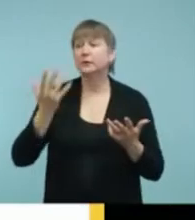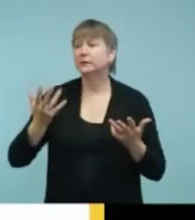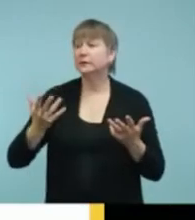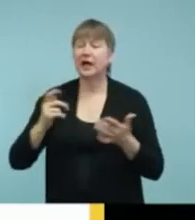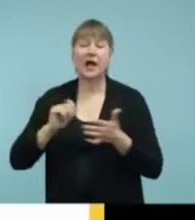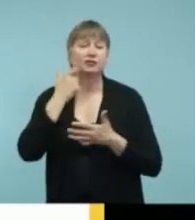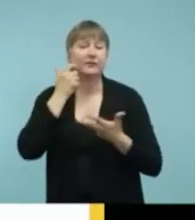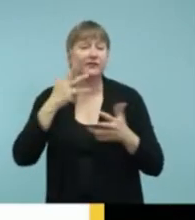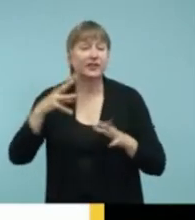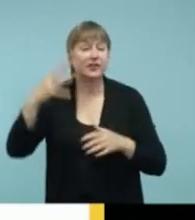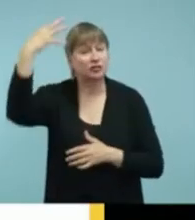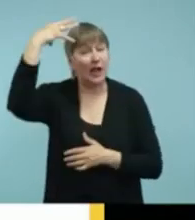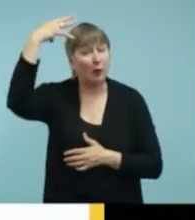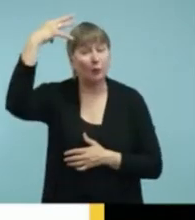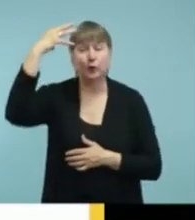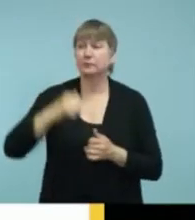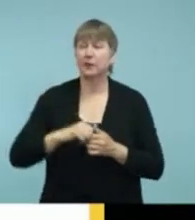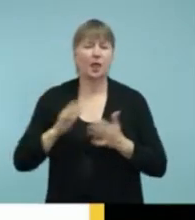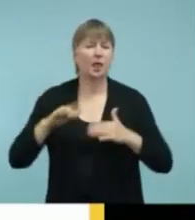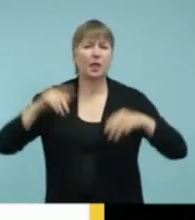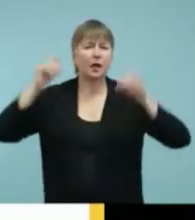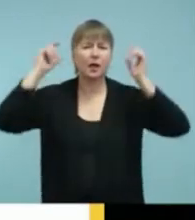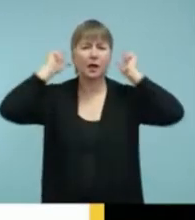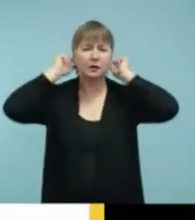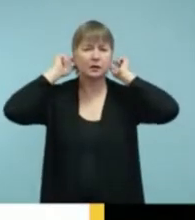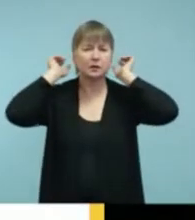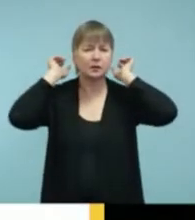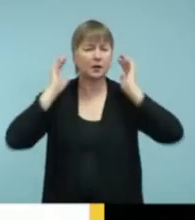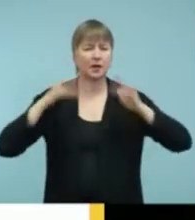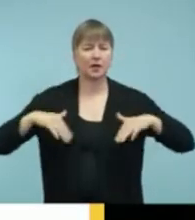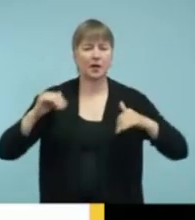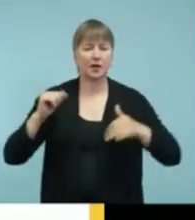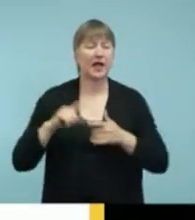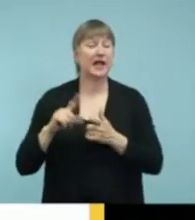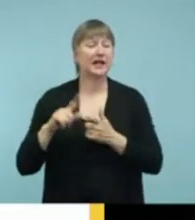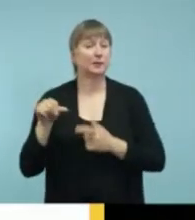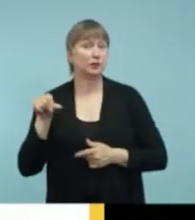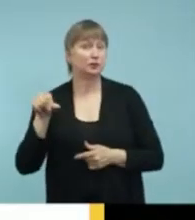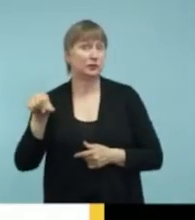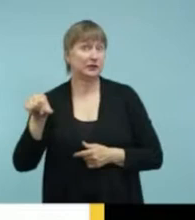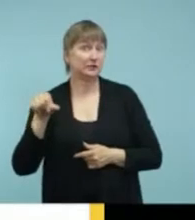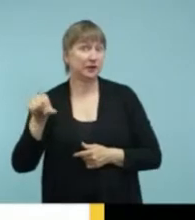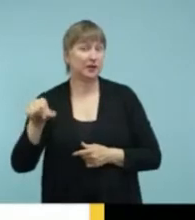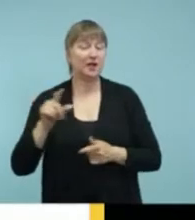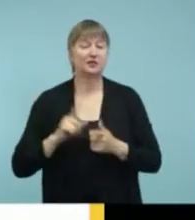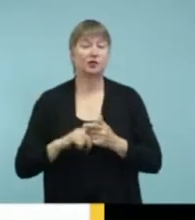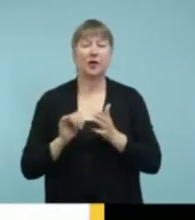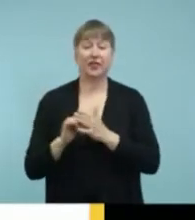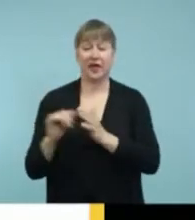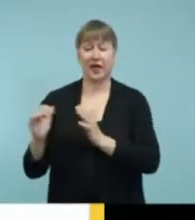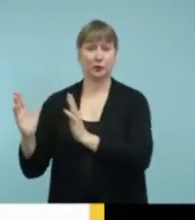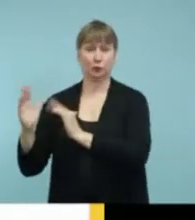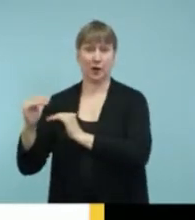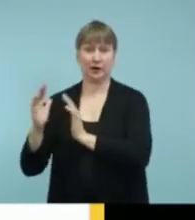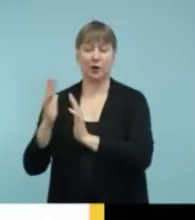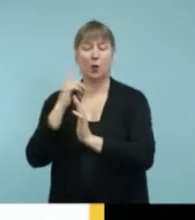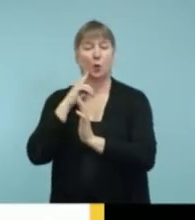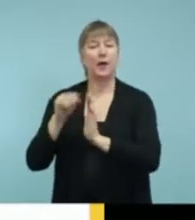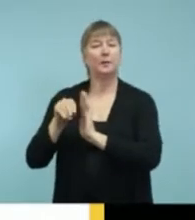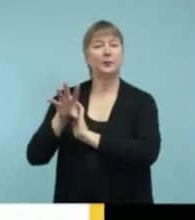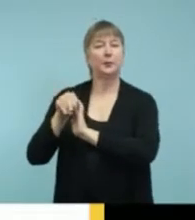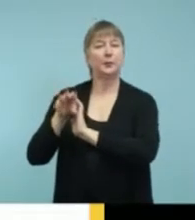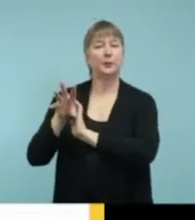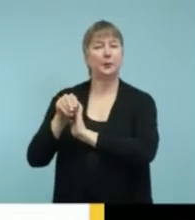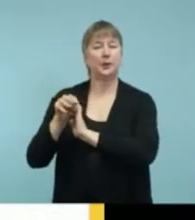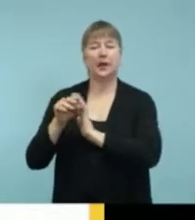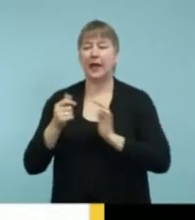yet, and someone rings the doorbell, then that receiver on the right will will flash and will flash the lamp in my